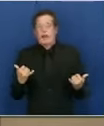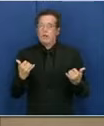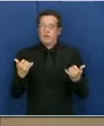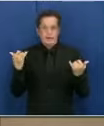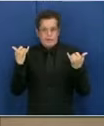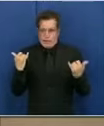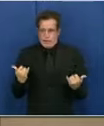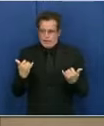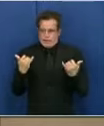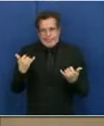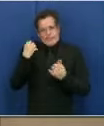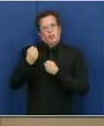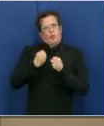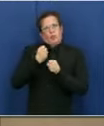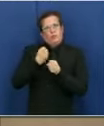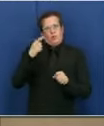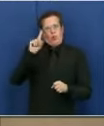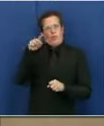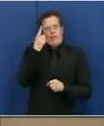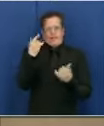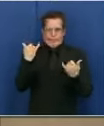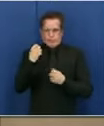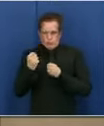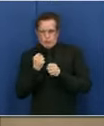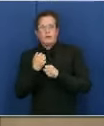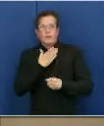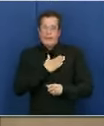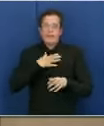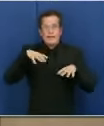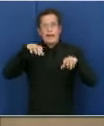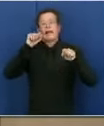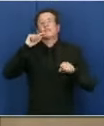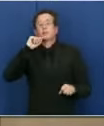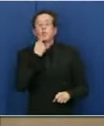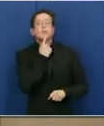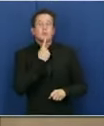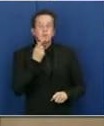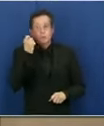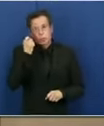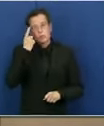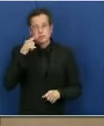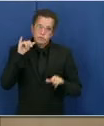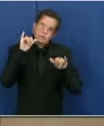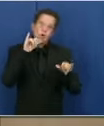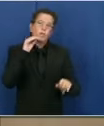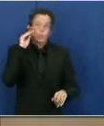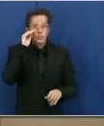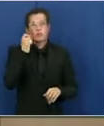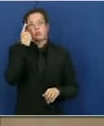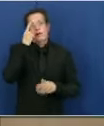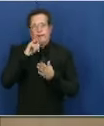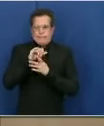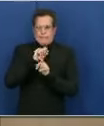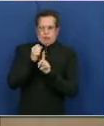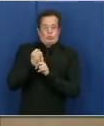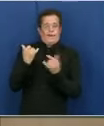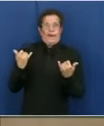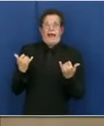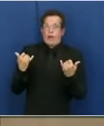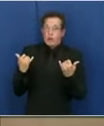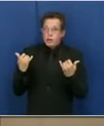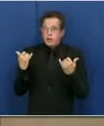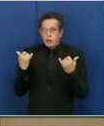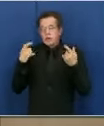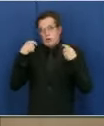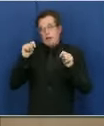Year's Eve forever, it's just this New Year's Eve. Please take this serious. Please understand the situation we face and let's find a